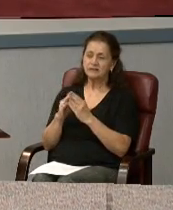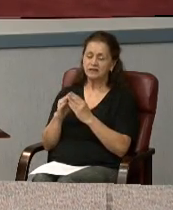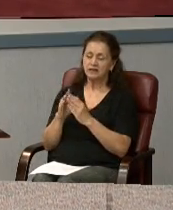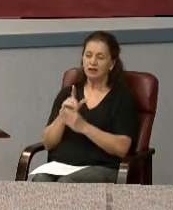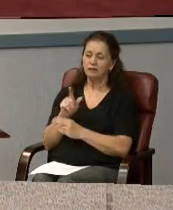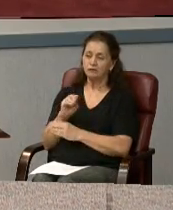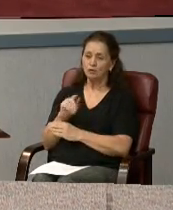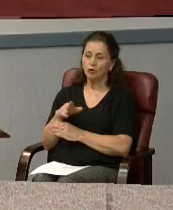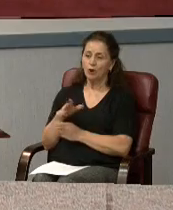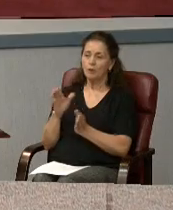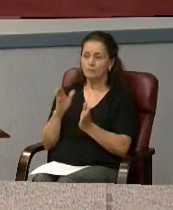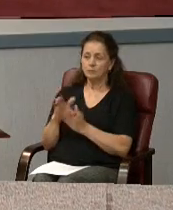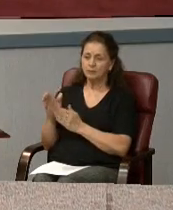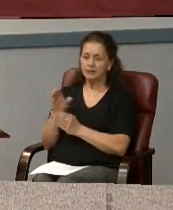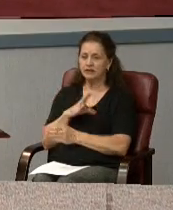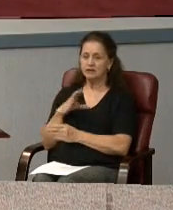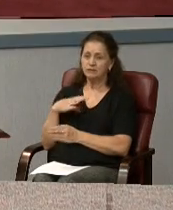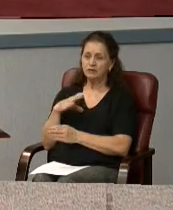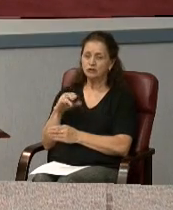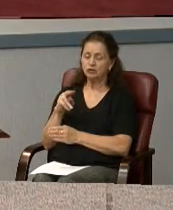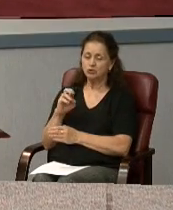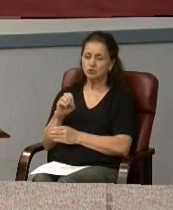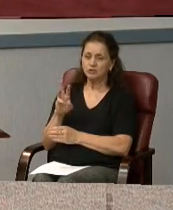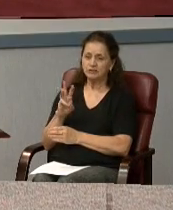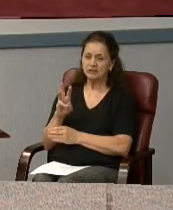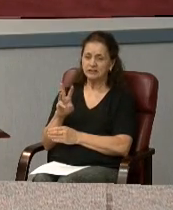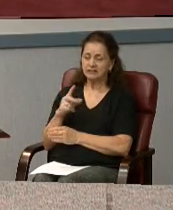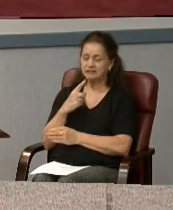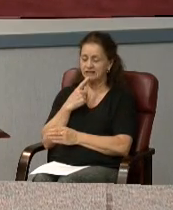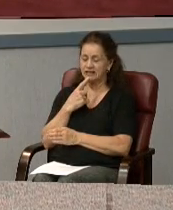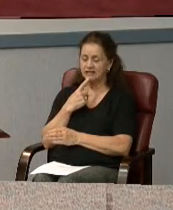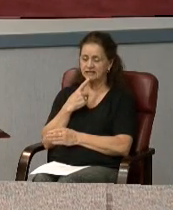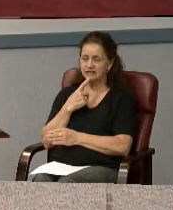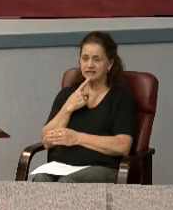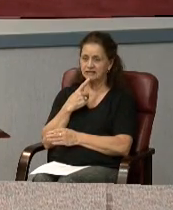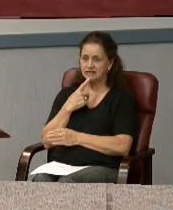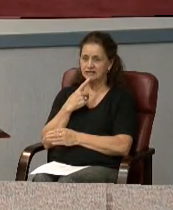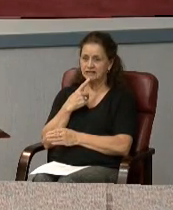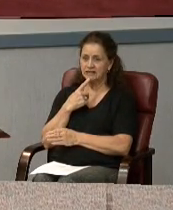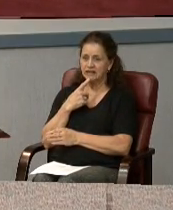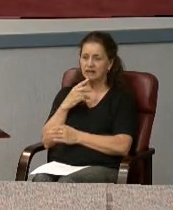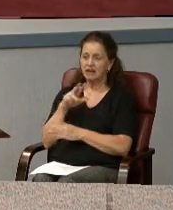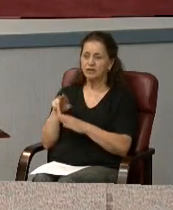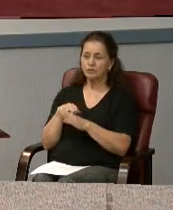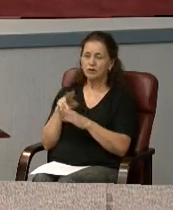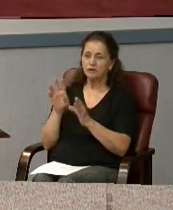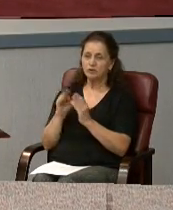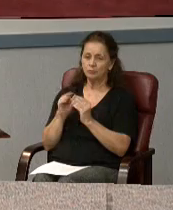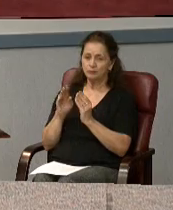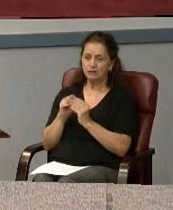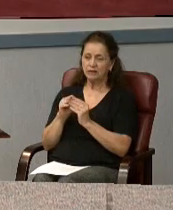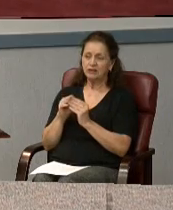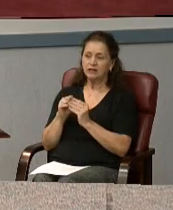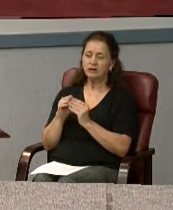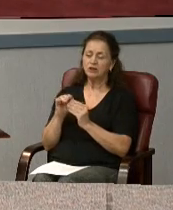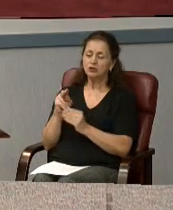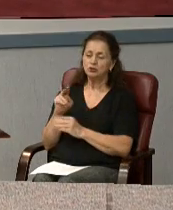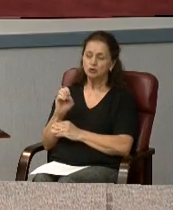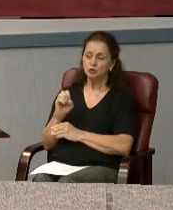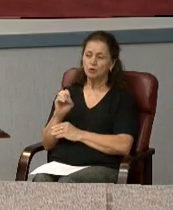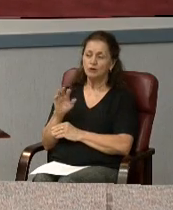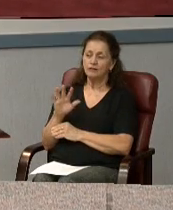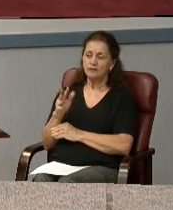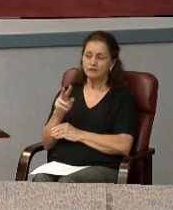dated June 6, 2012 reads as follows. At the regular meeting the City of Laurel Planning Commission held on June 5,